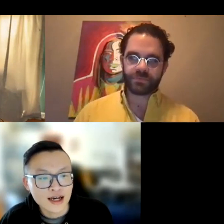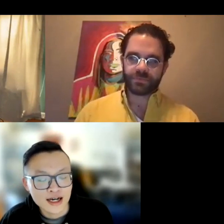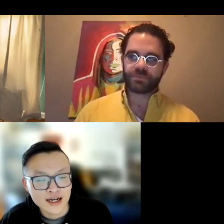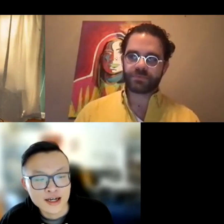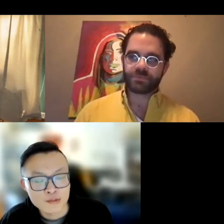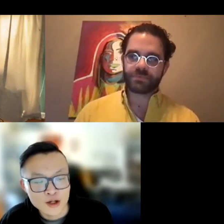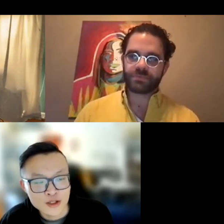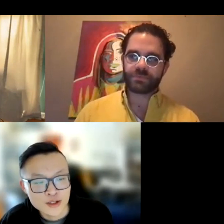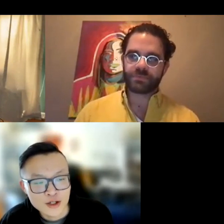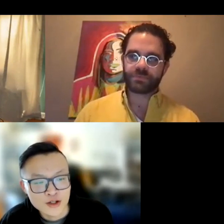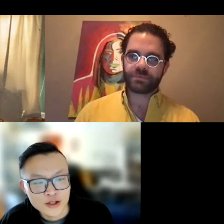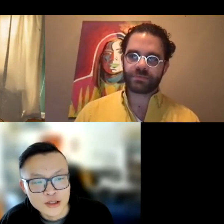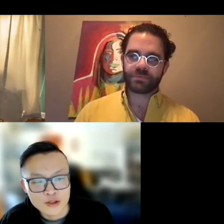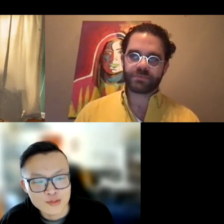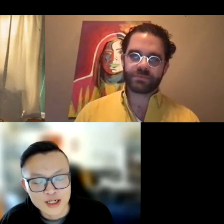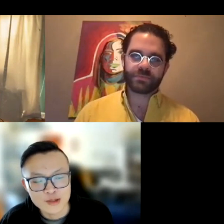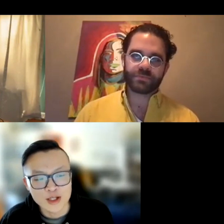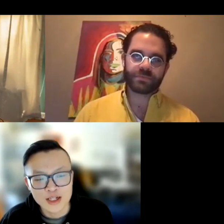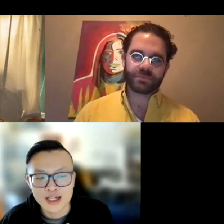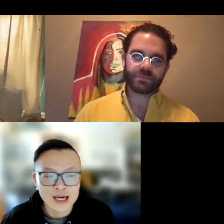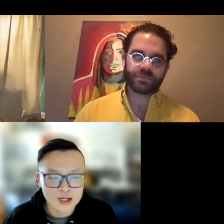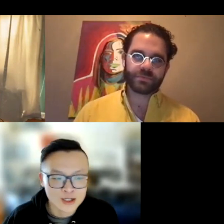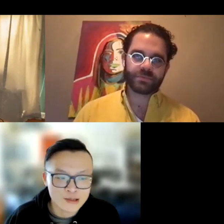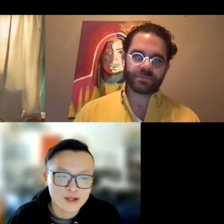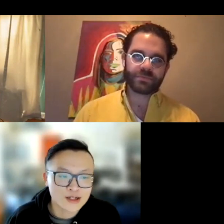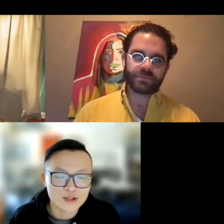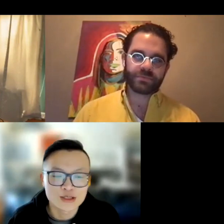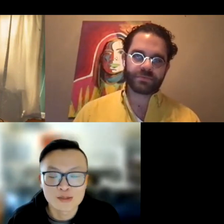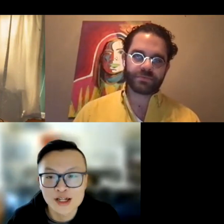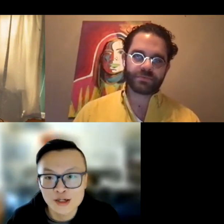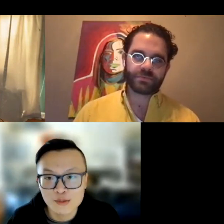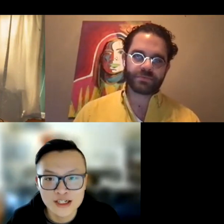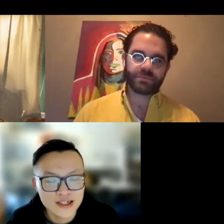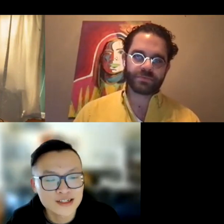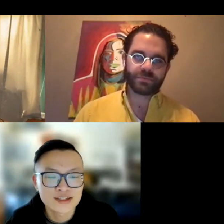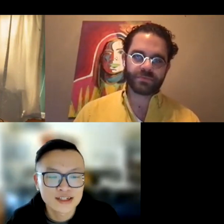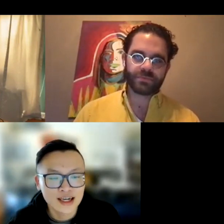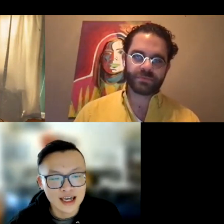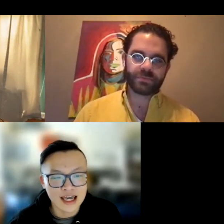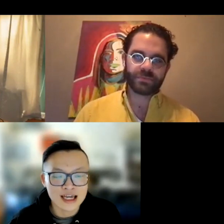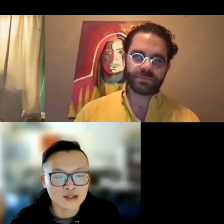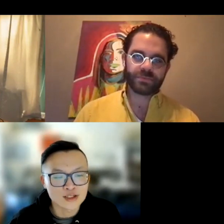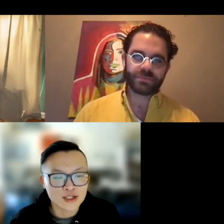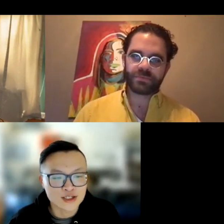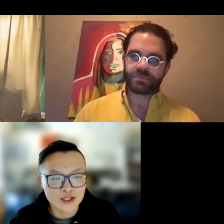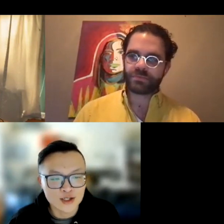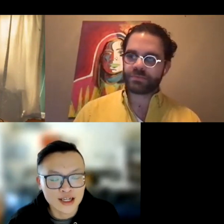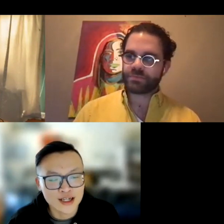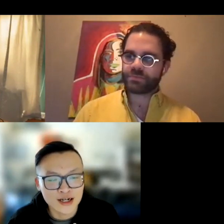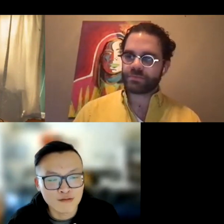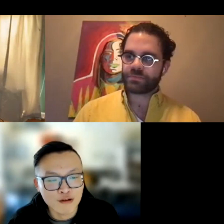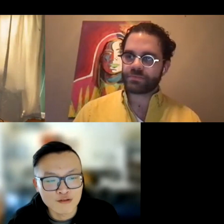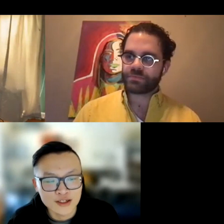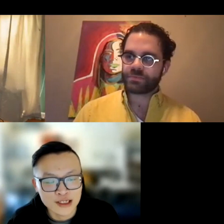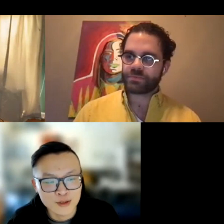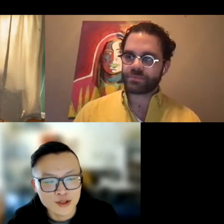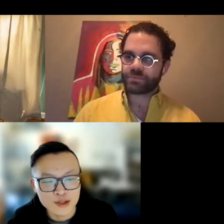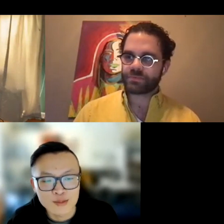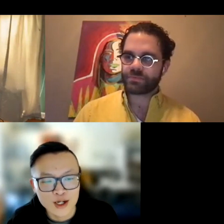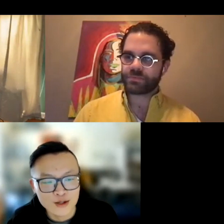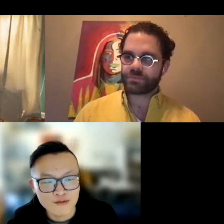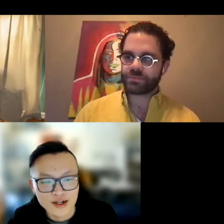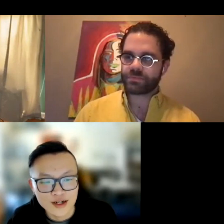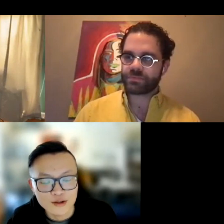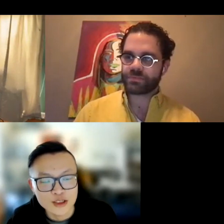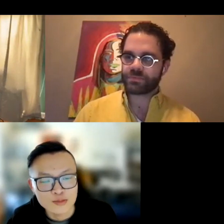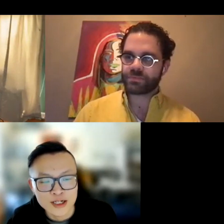I am also currently the RespectAbility Entertainment News and Media Apprentice. And I was also lucky enough over the summer to